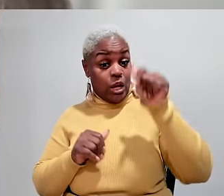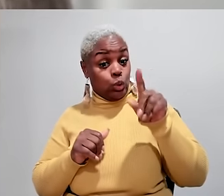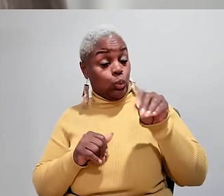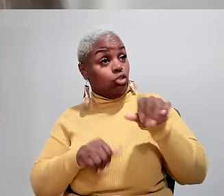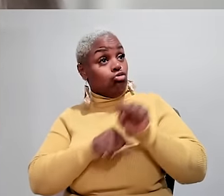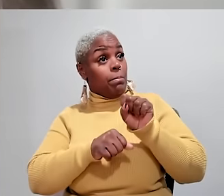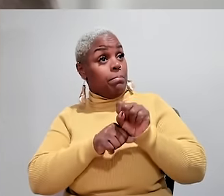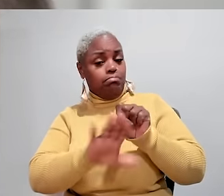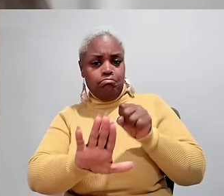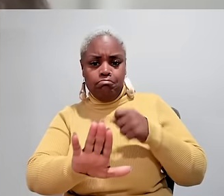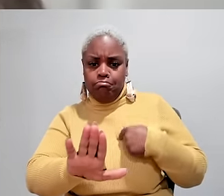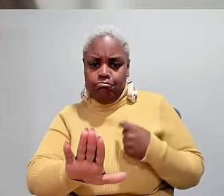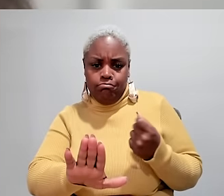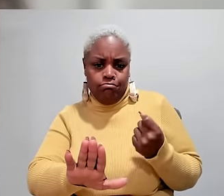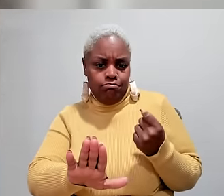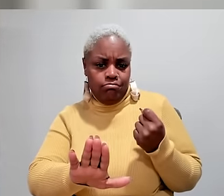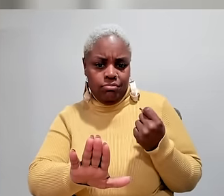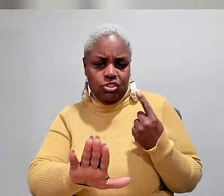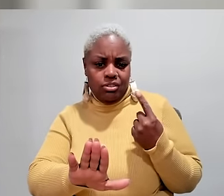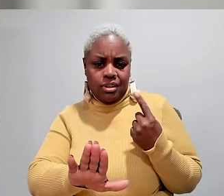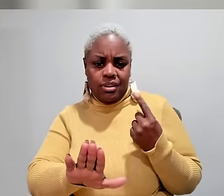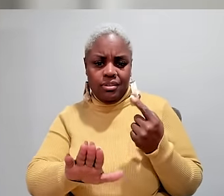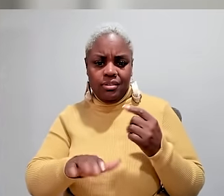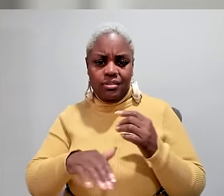so if you don't think that you can do this job,